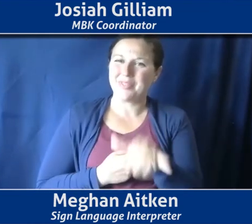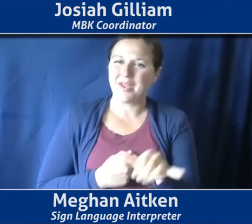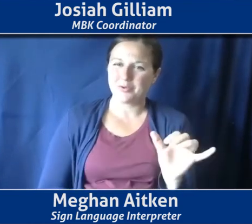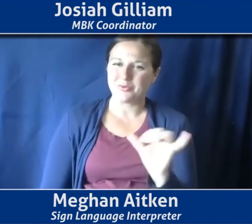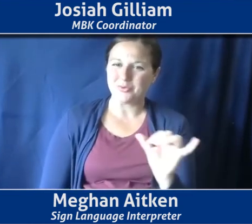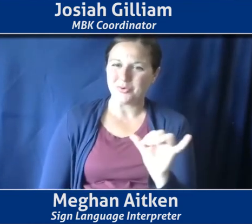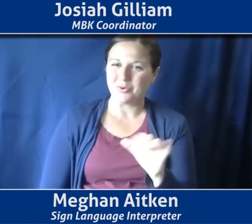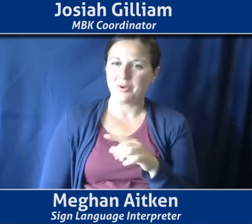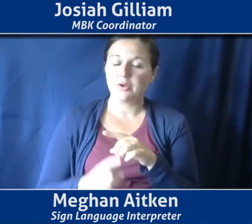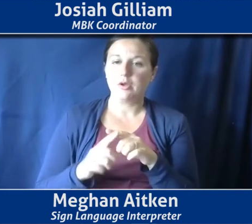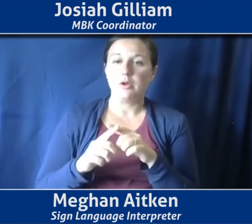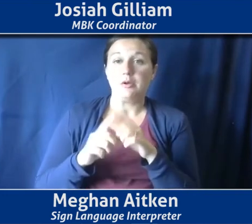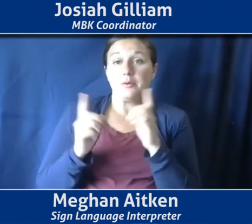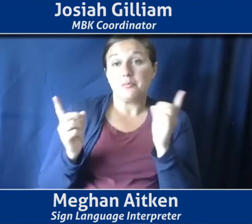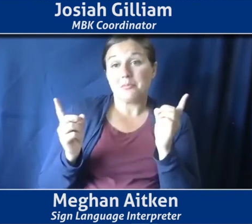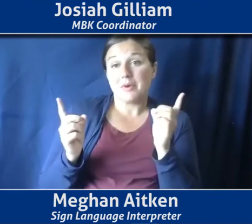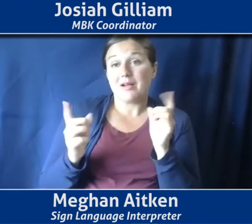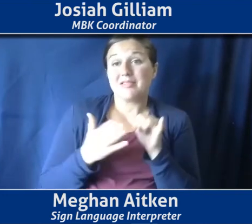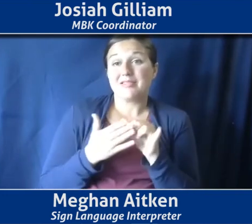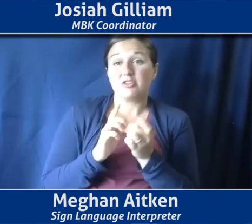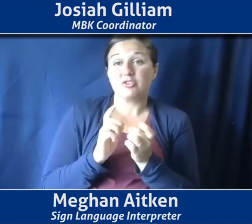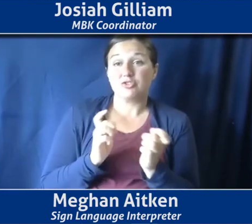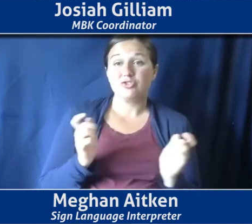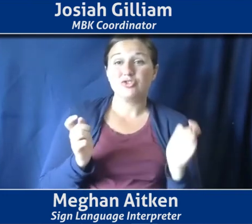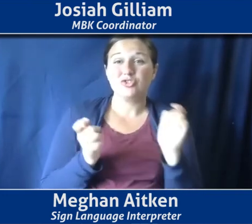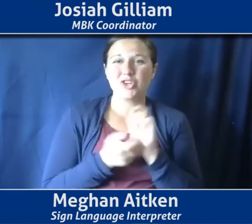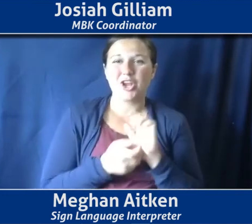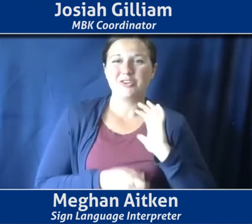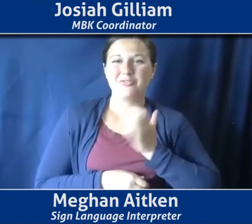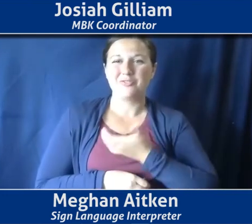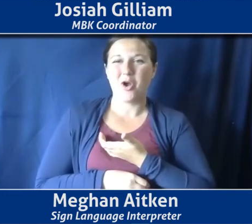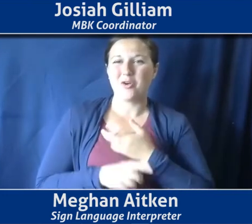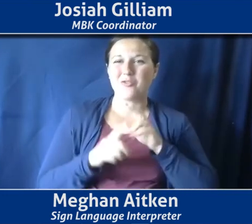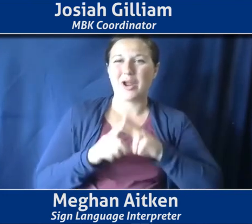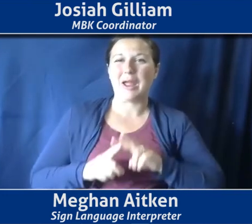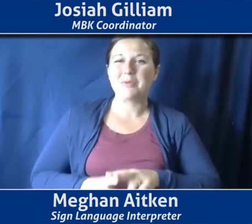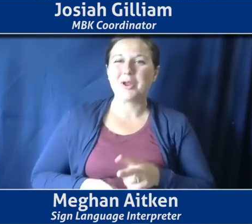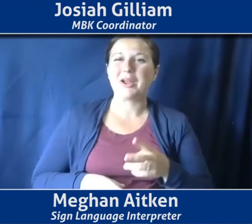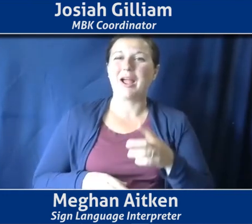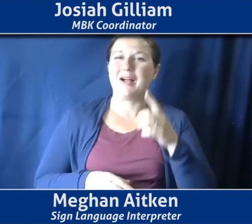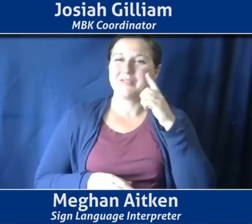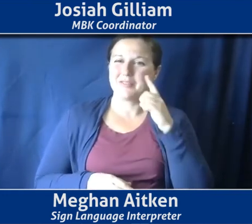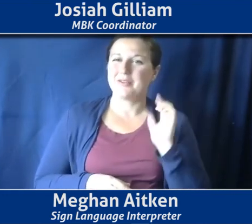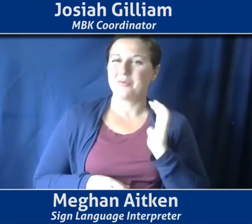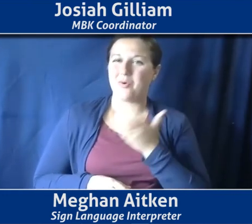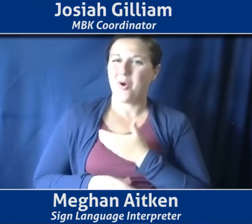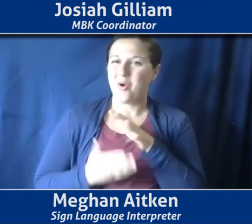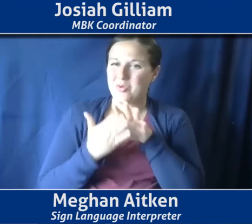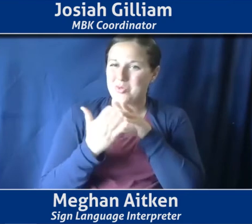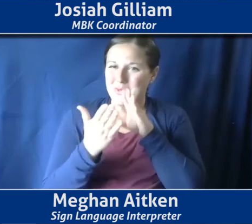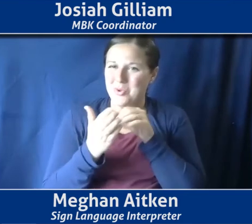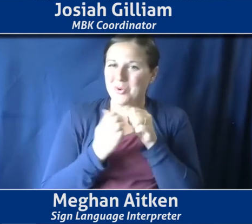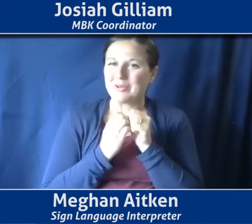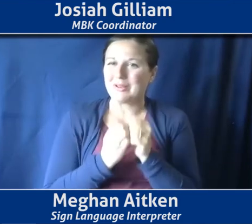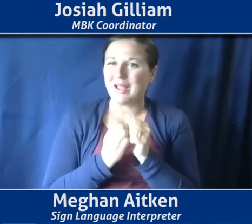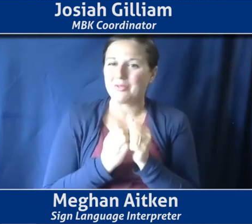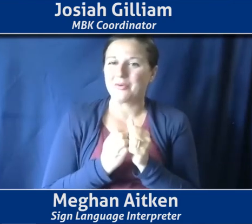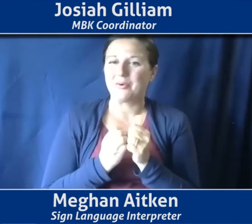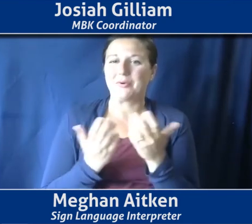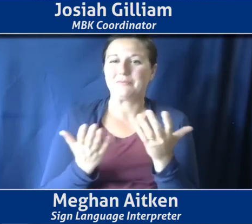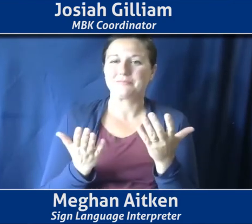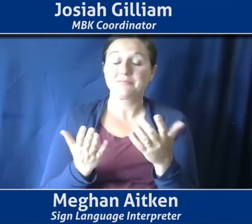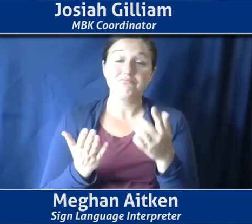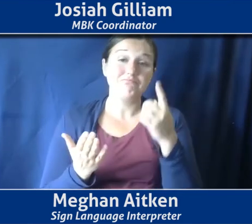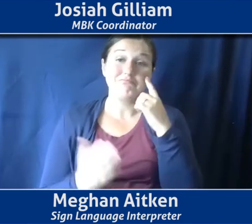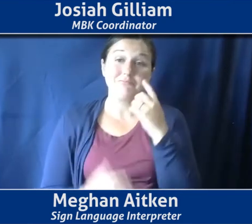you know, but it's something that it's a change in our lexicon and it's something that I think we're all learning together. And, um, you know, I just thought that was a